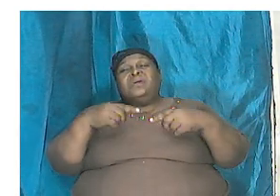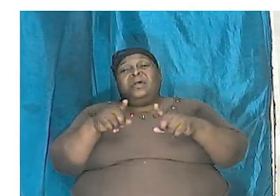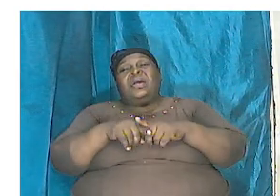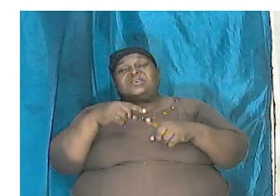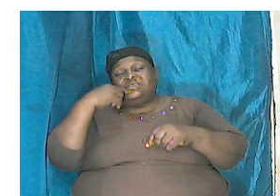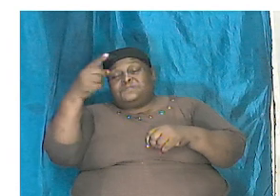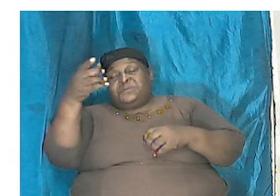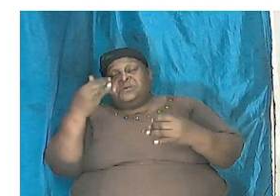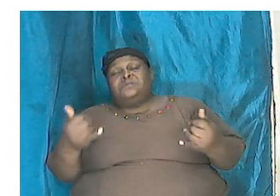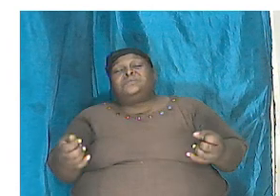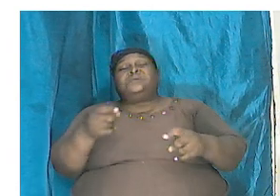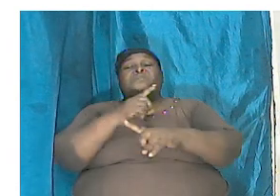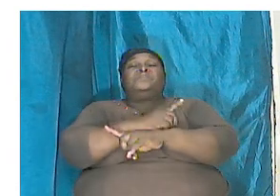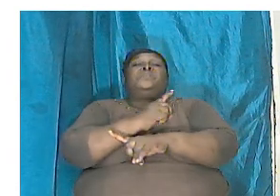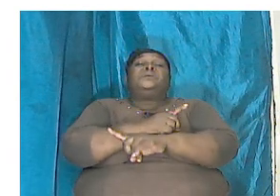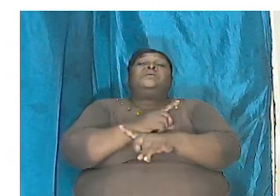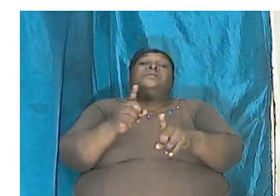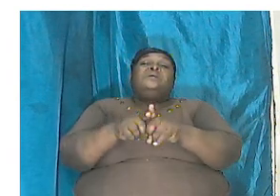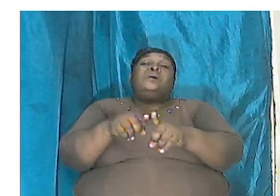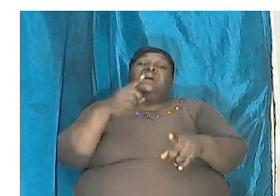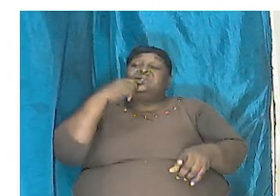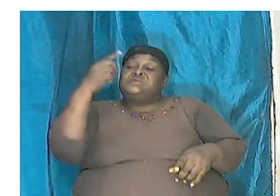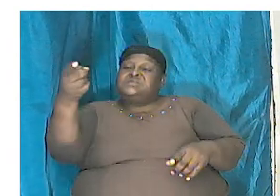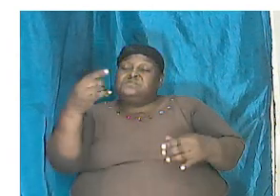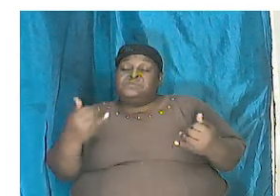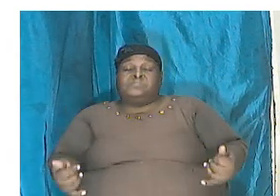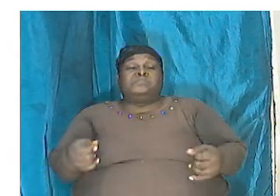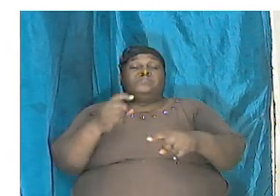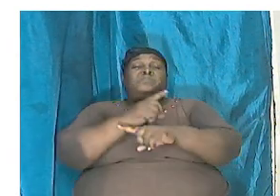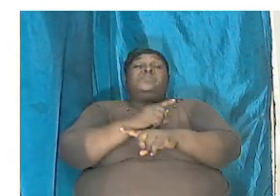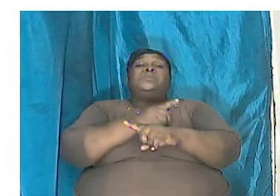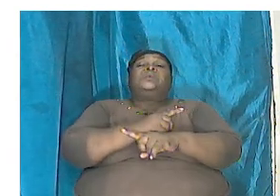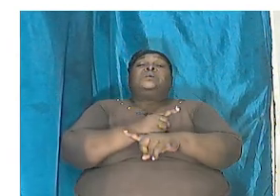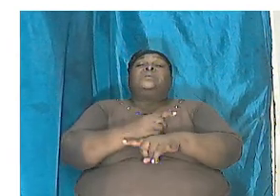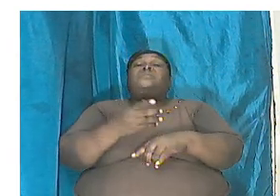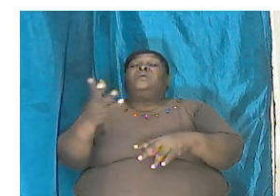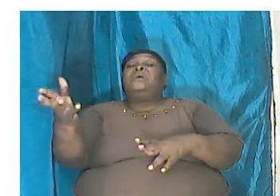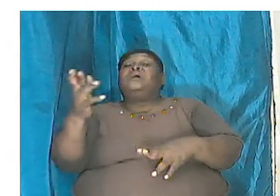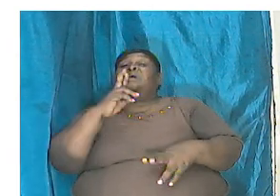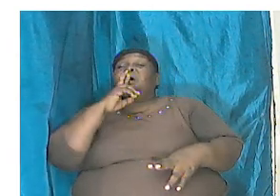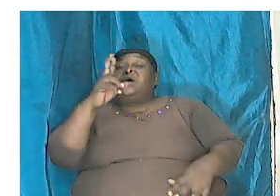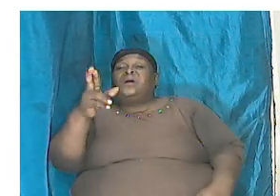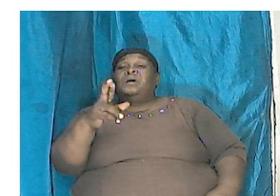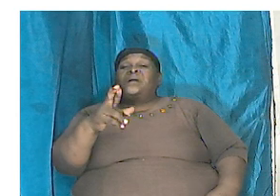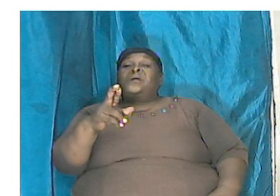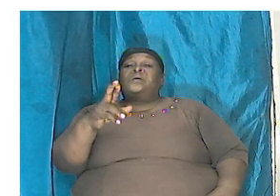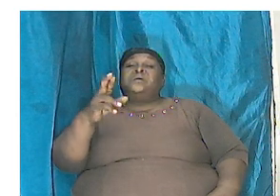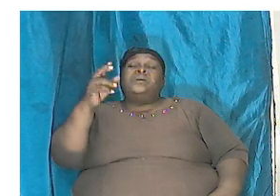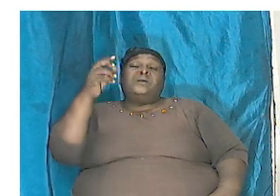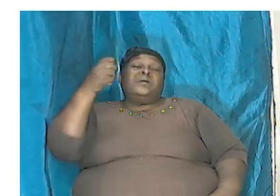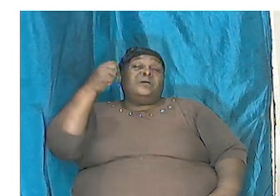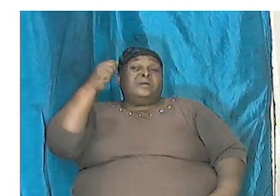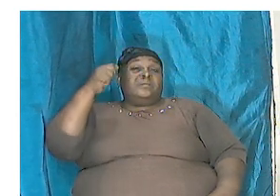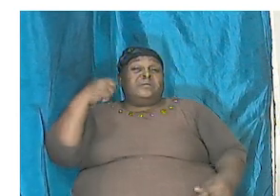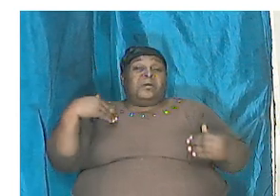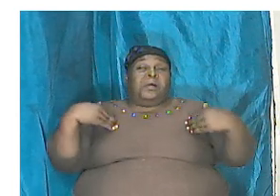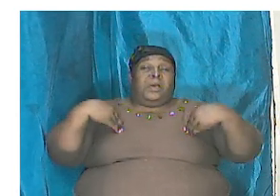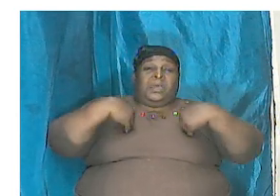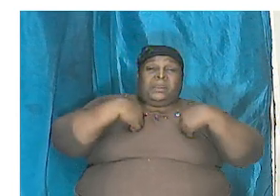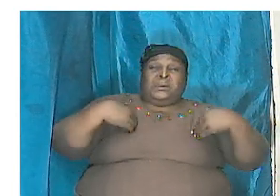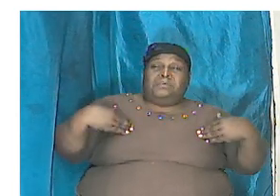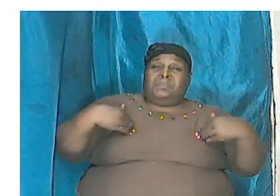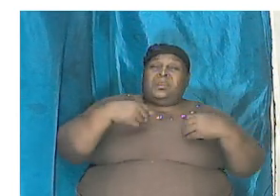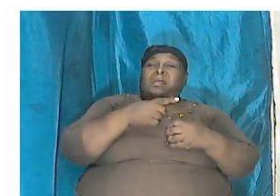speak today as we speak today there are animals that are